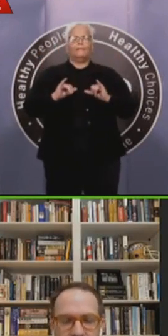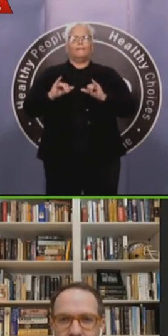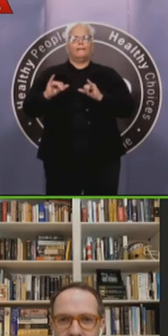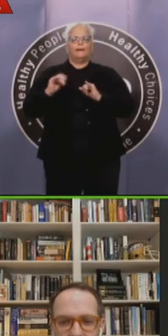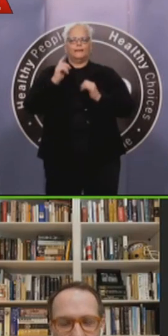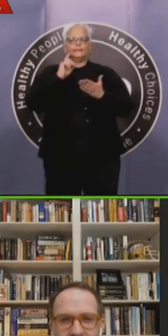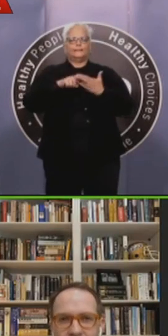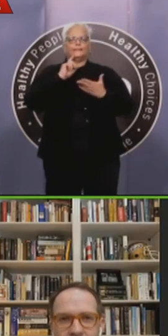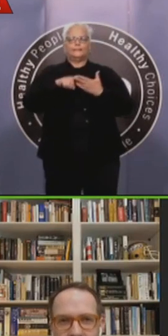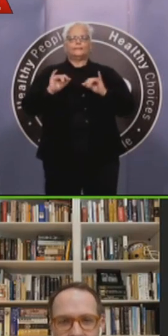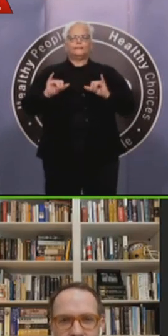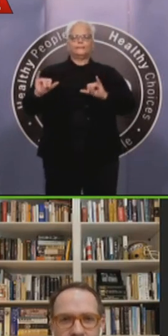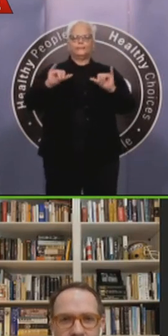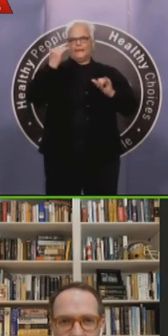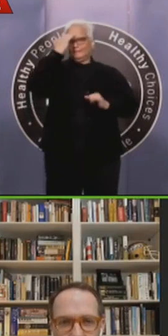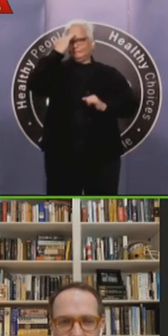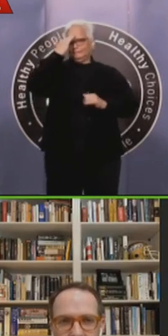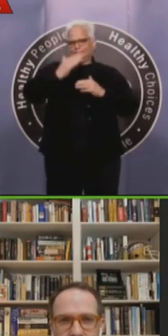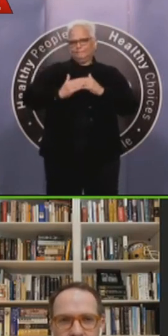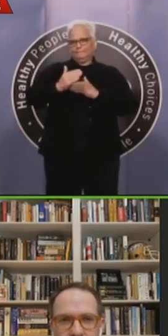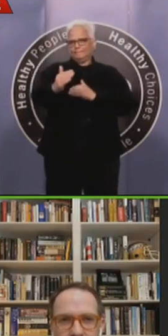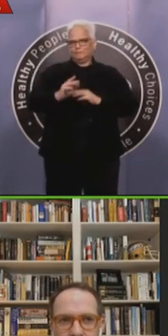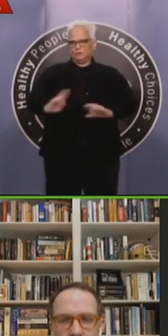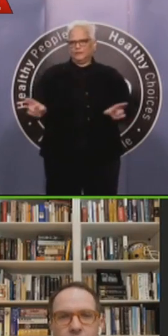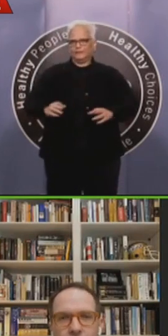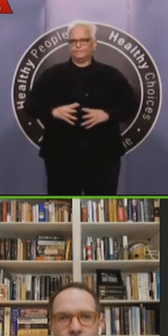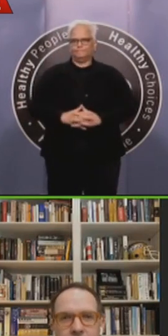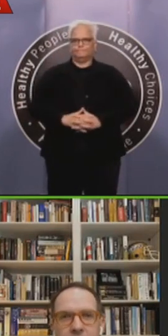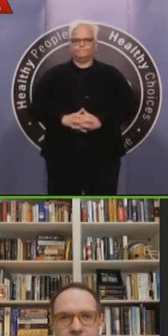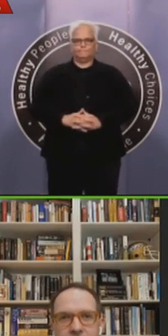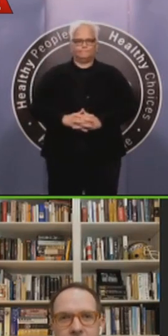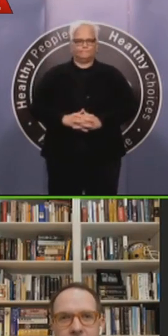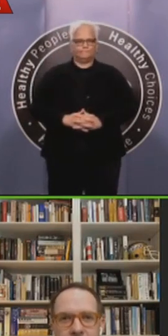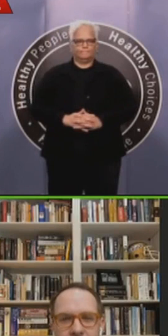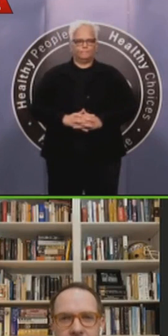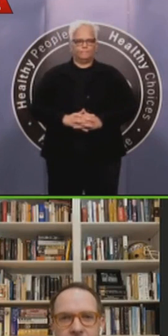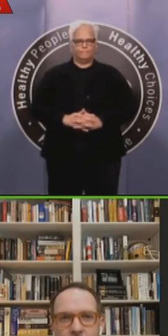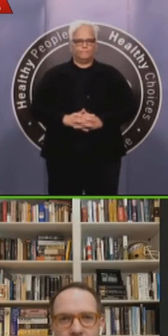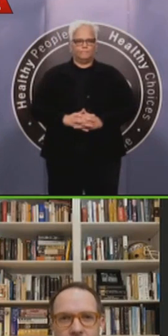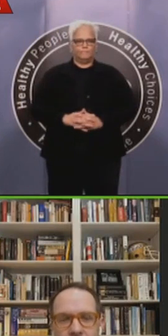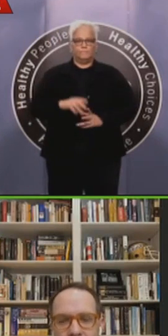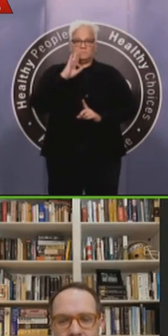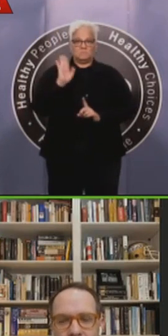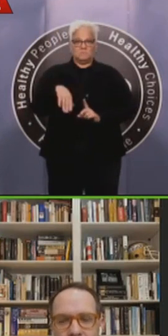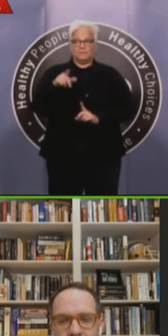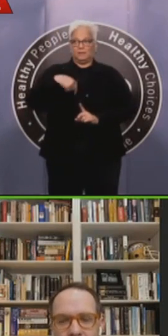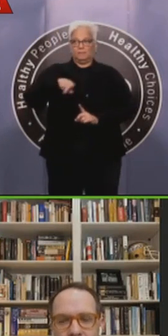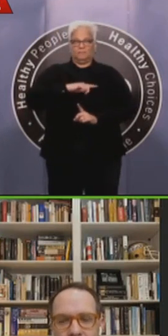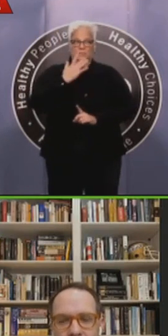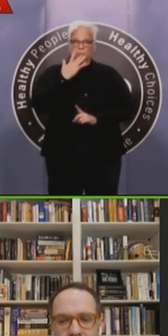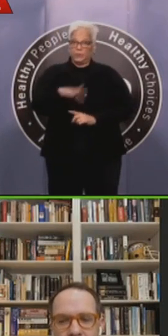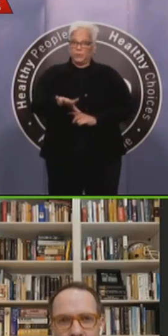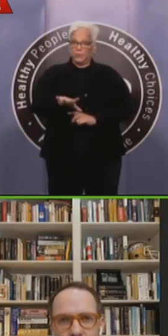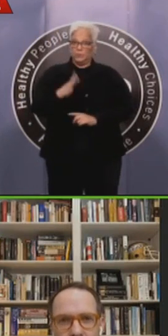contrary to the name of it, not having an international airport, um, we weren't hit by this as quickly as the coastal